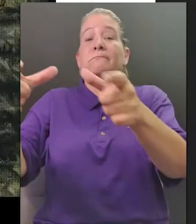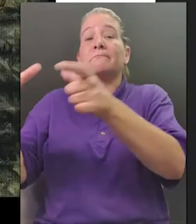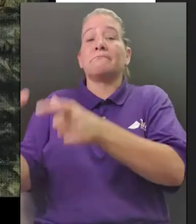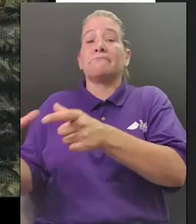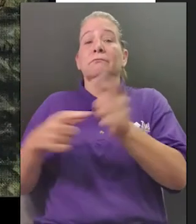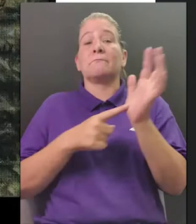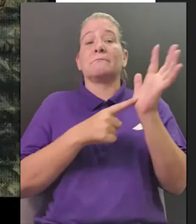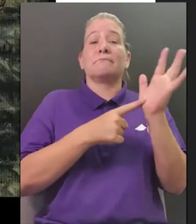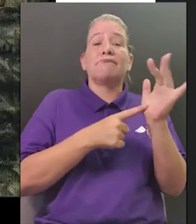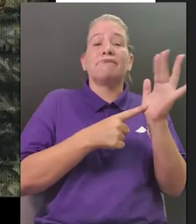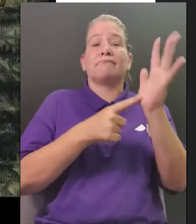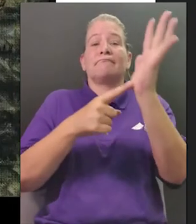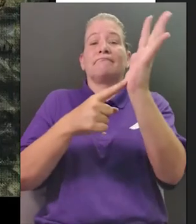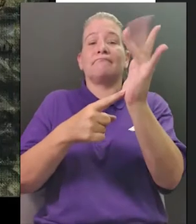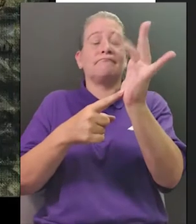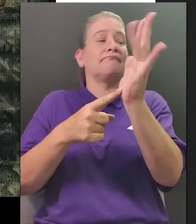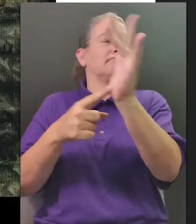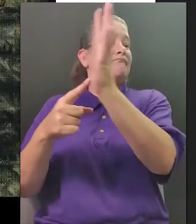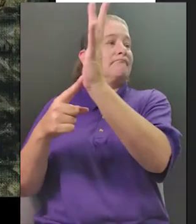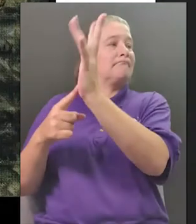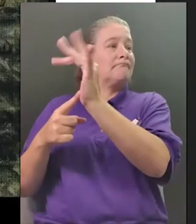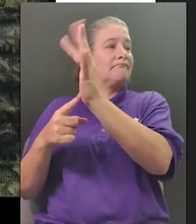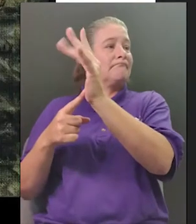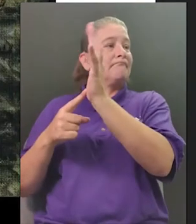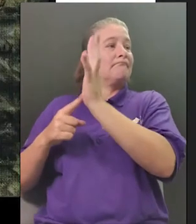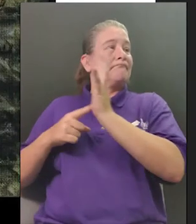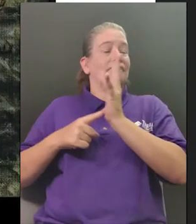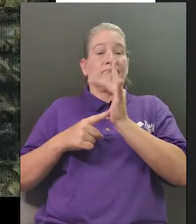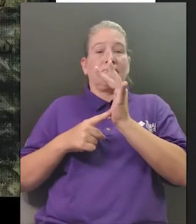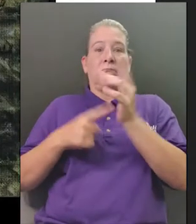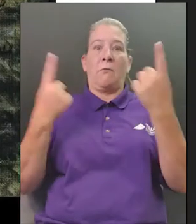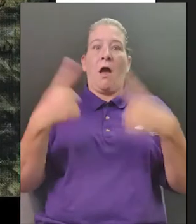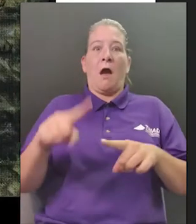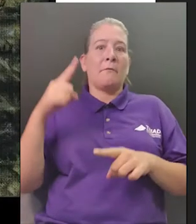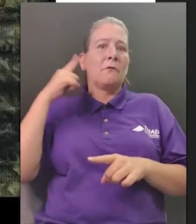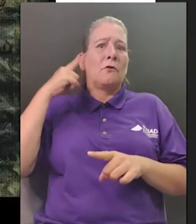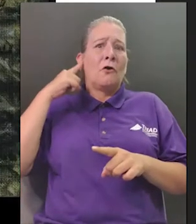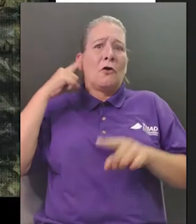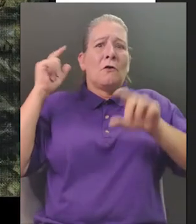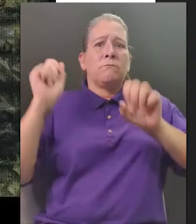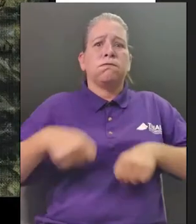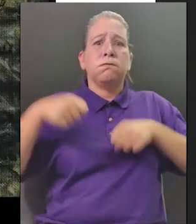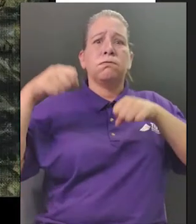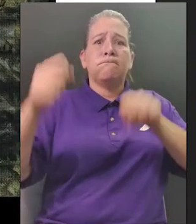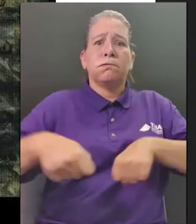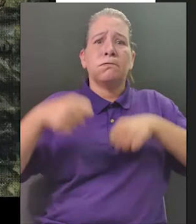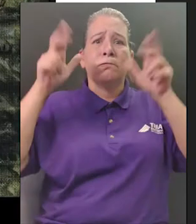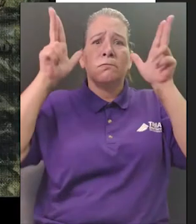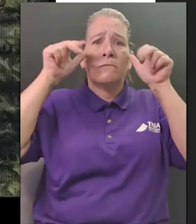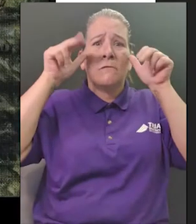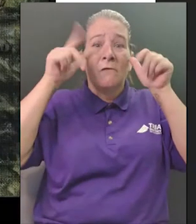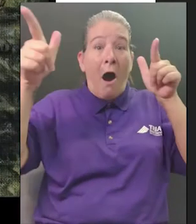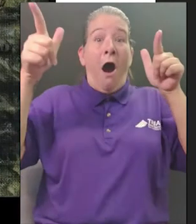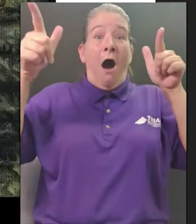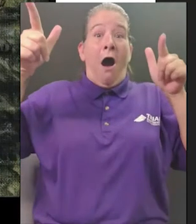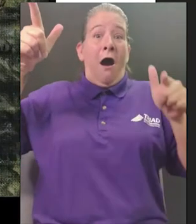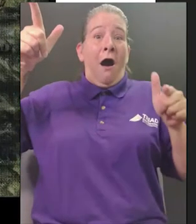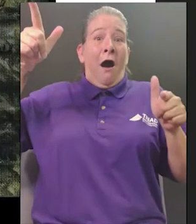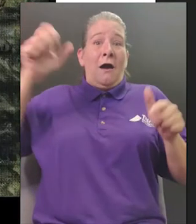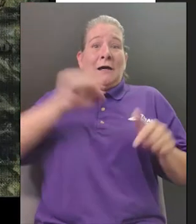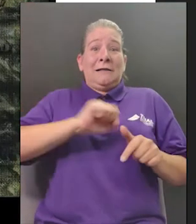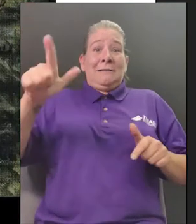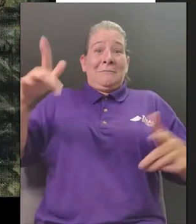there was a sound of hoof beats she ran down the porch steps large drops of rain were falling